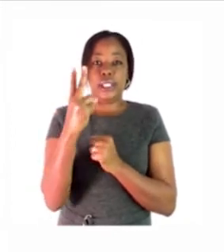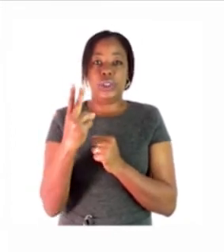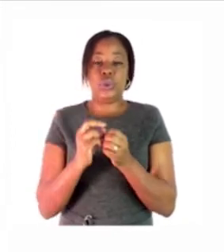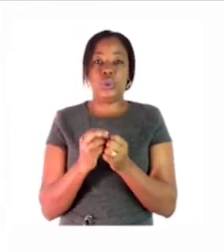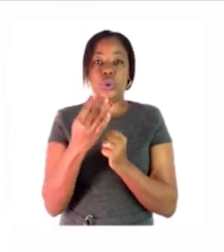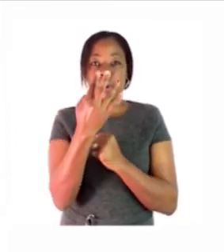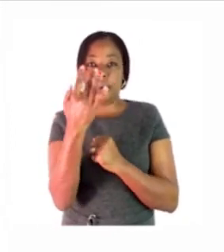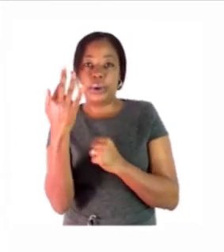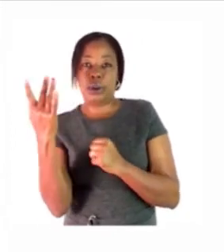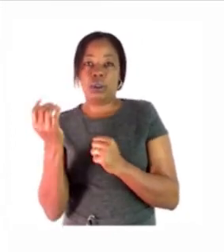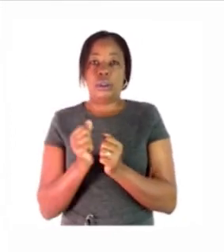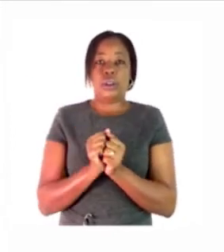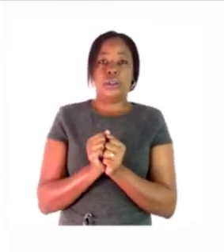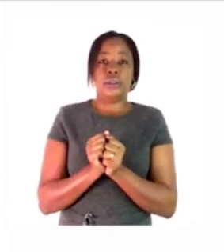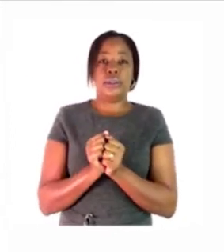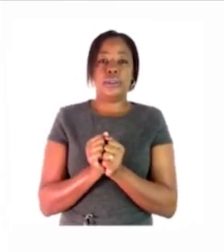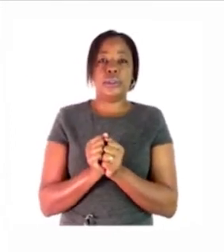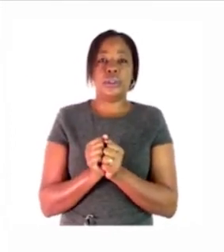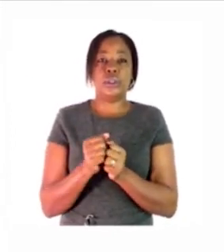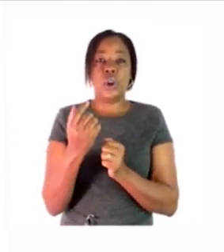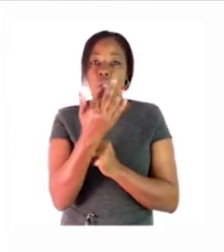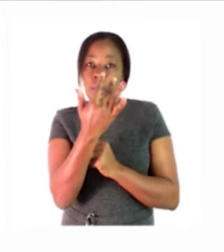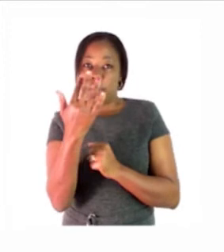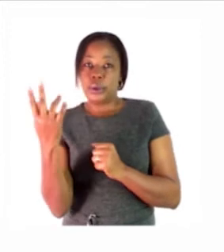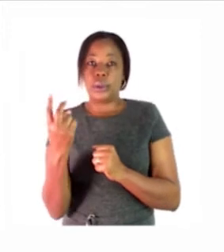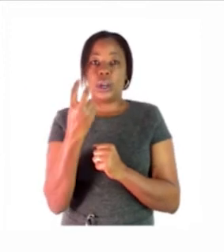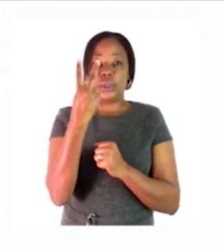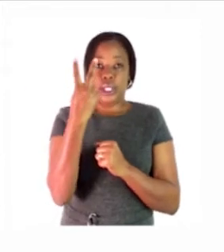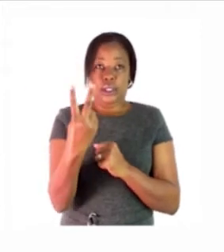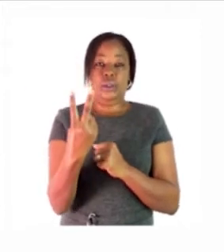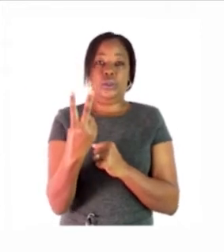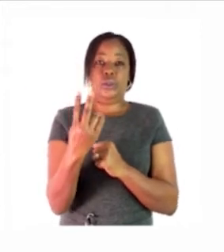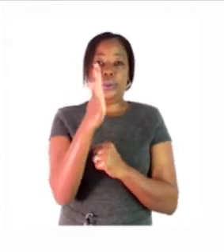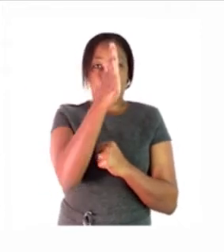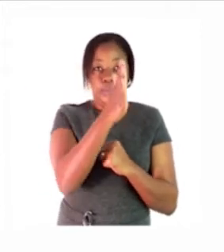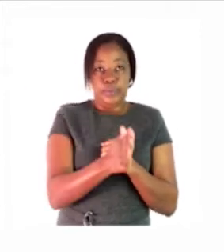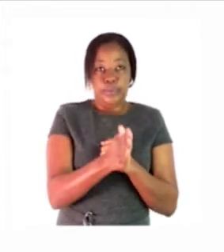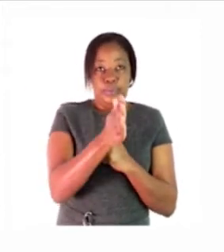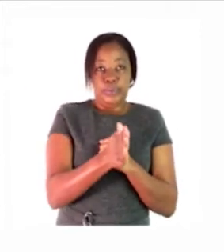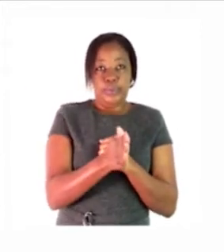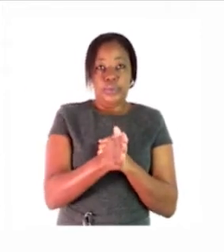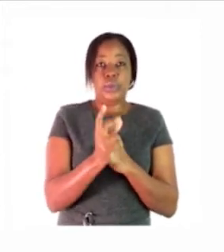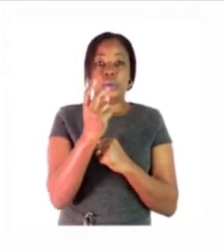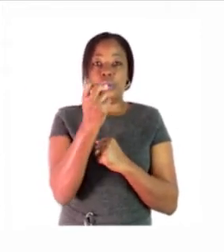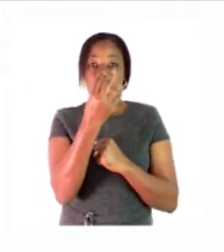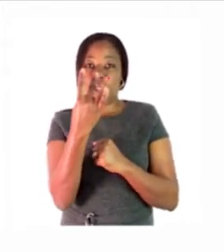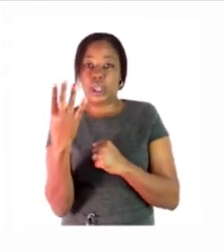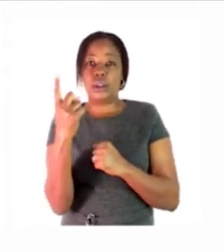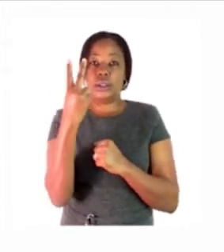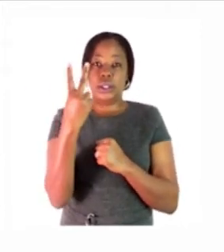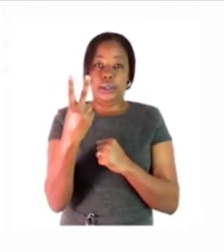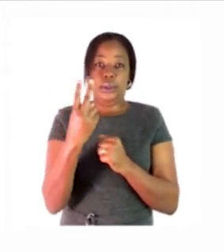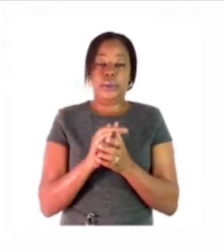we are going to count in tools on the first column how do we count in